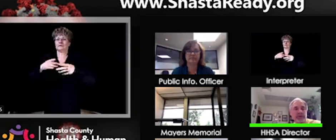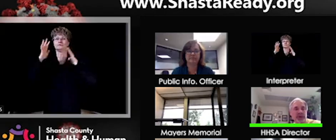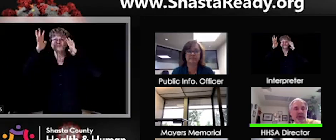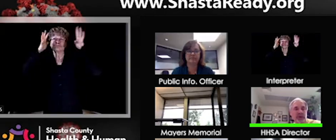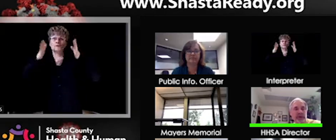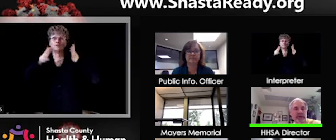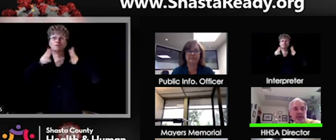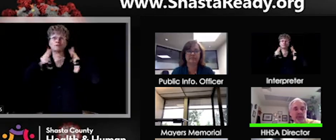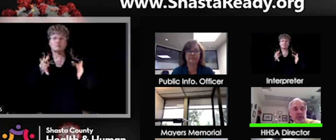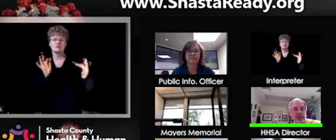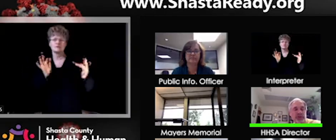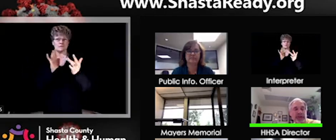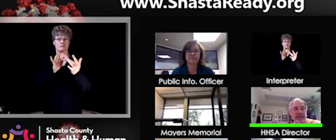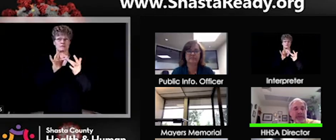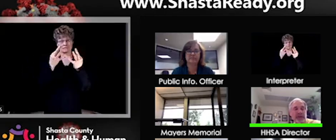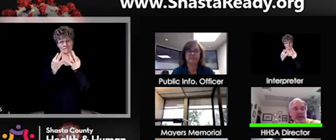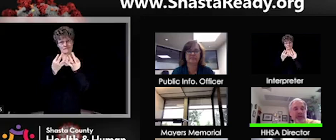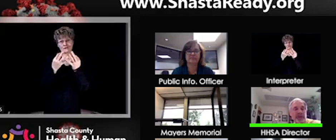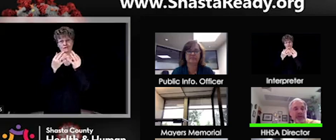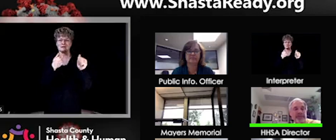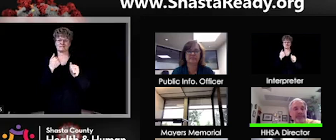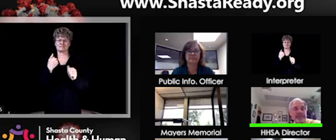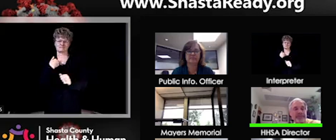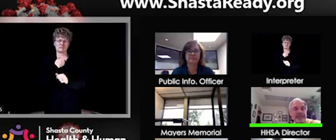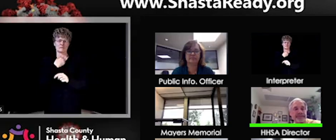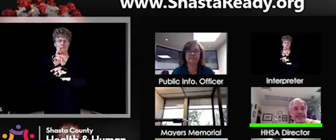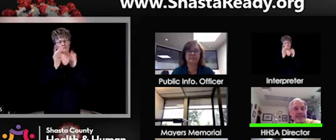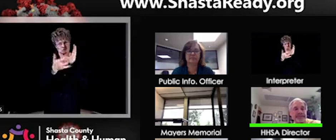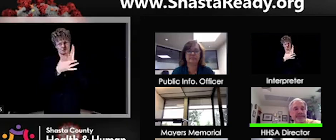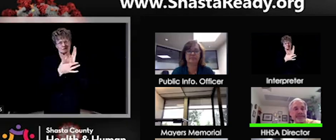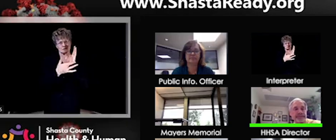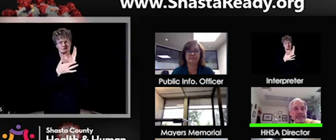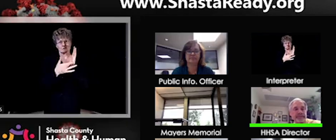so. So, I just want to wish everybody happy mental health month.